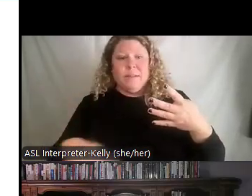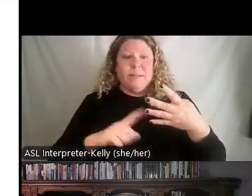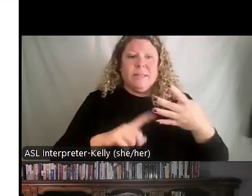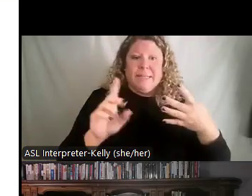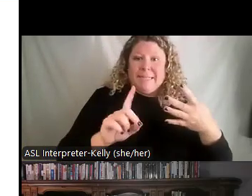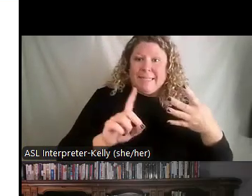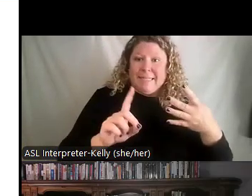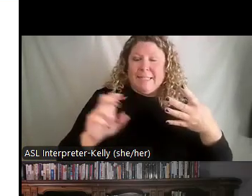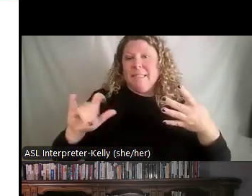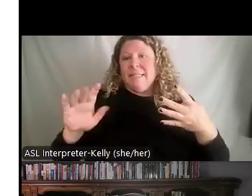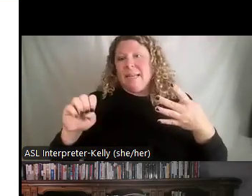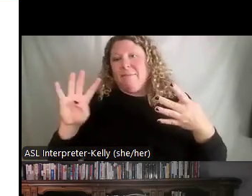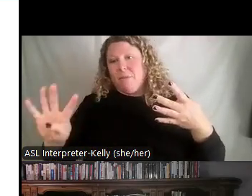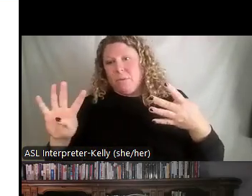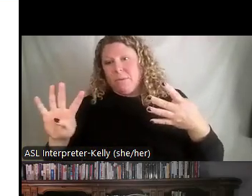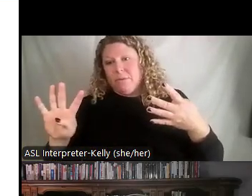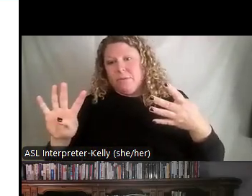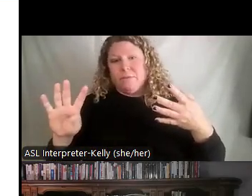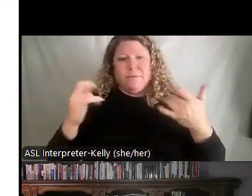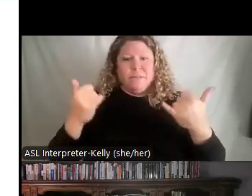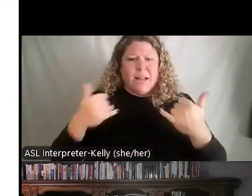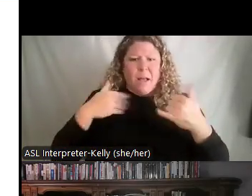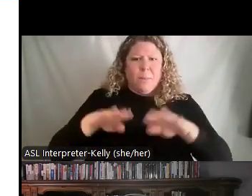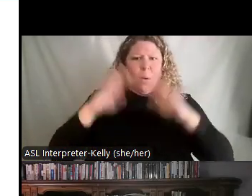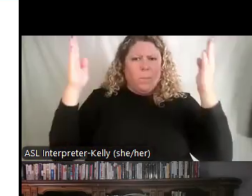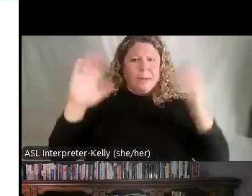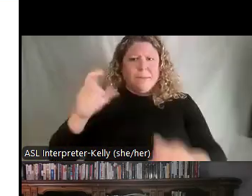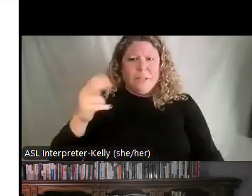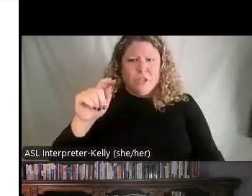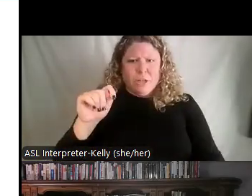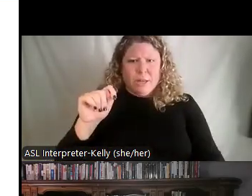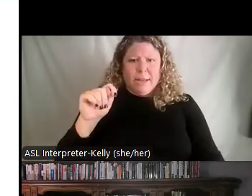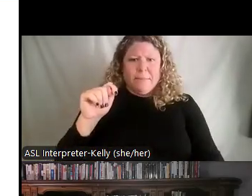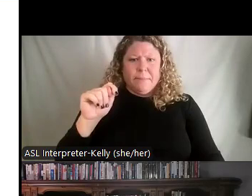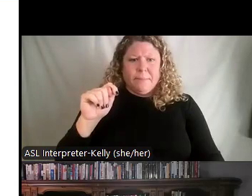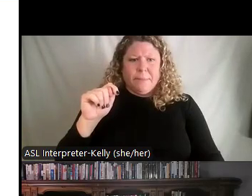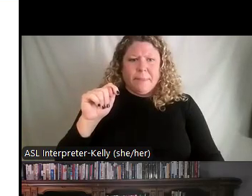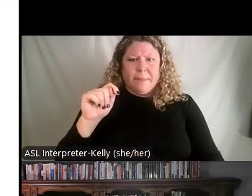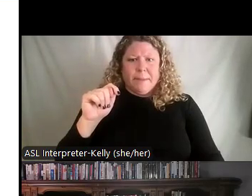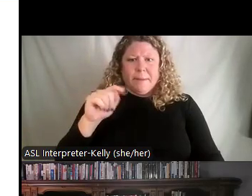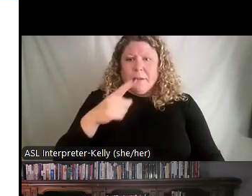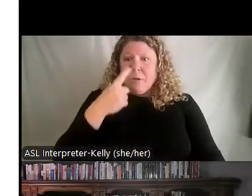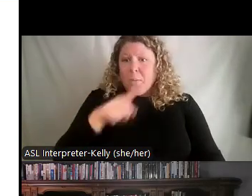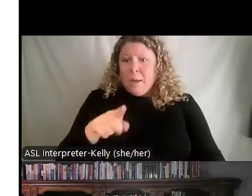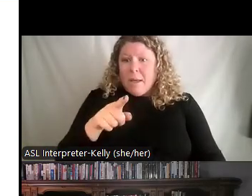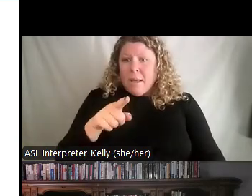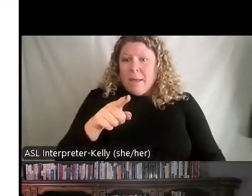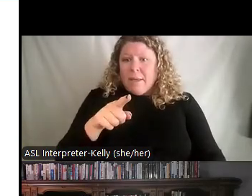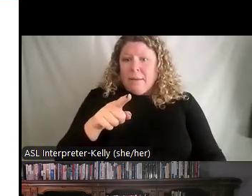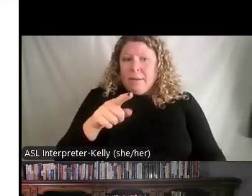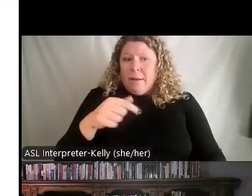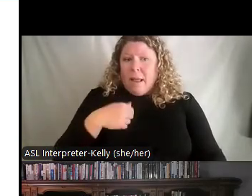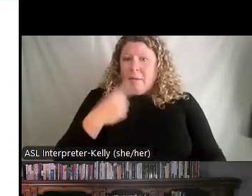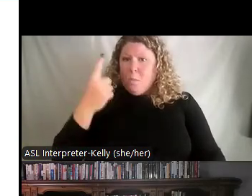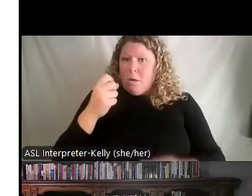would be leadership style four. So, we open up the chat right now. Can you put, did you have one leadership